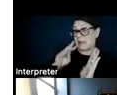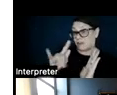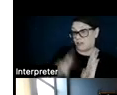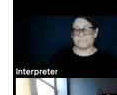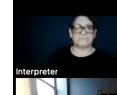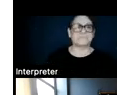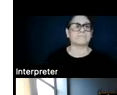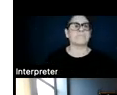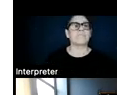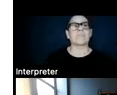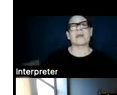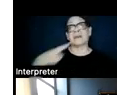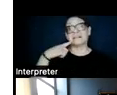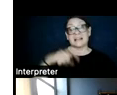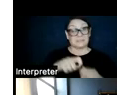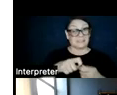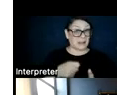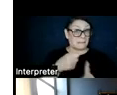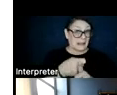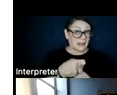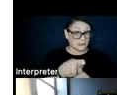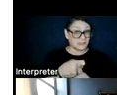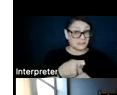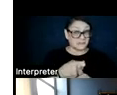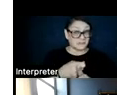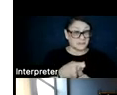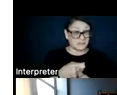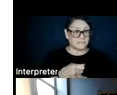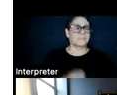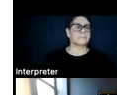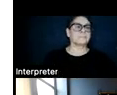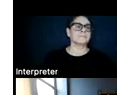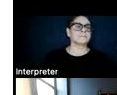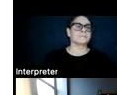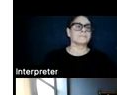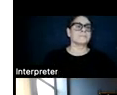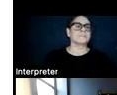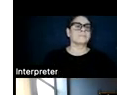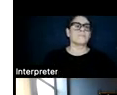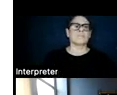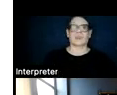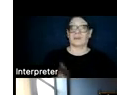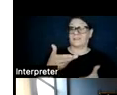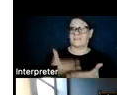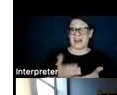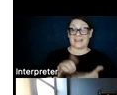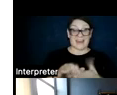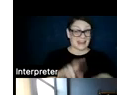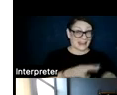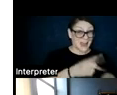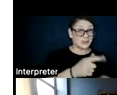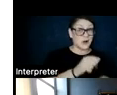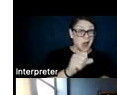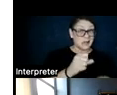And this has specific implications, of course, on this visibility issue. The fact that natural gas